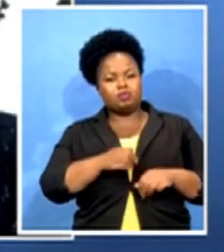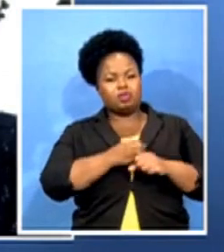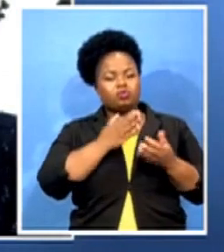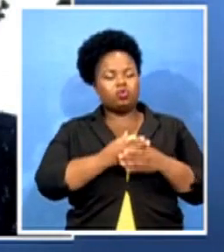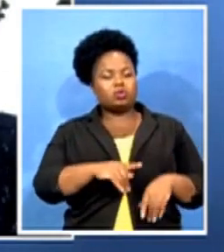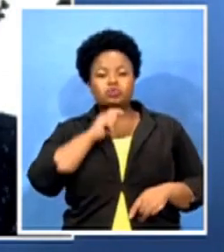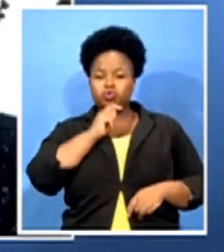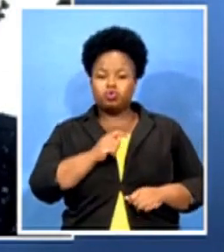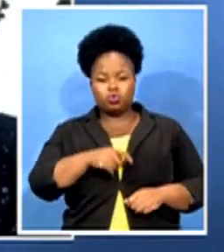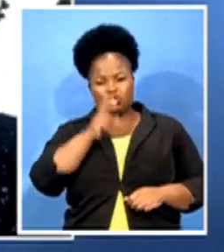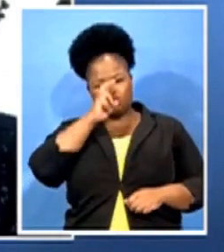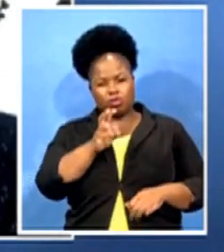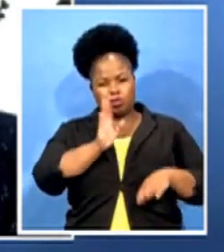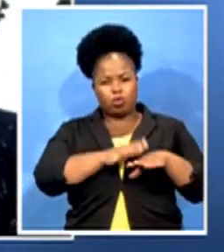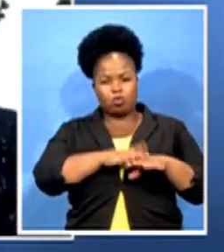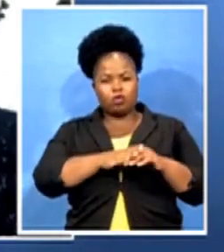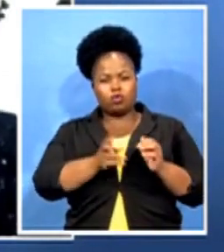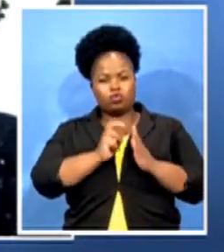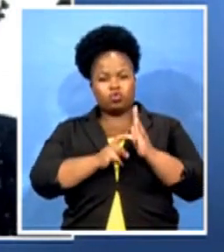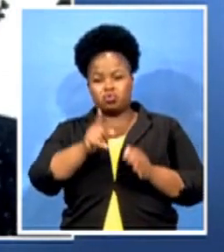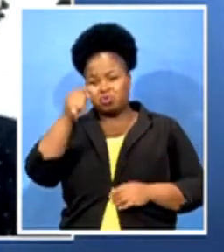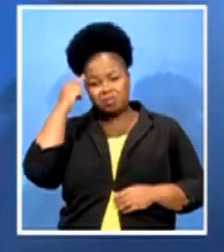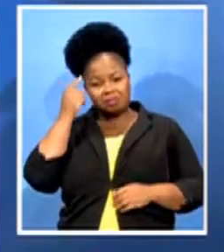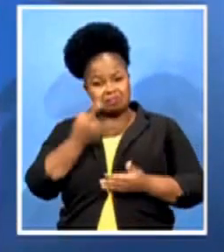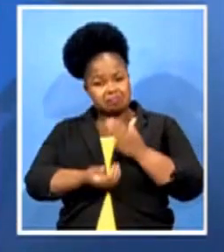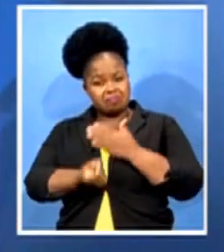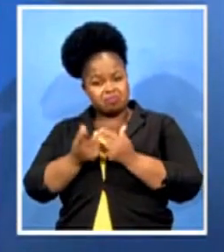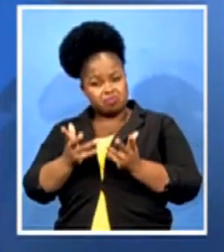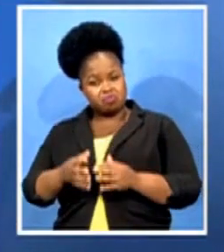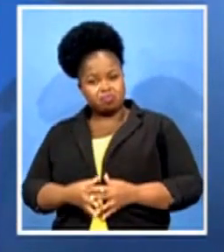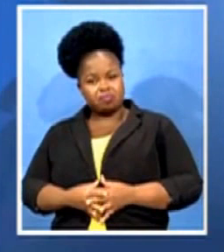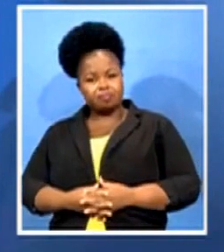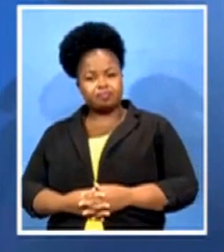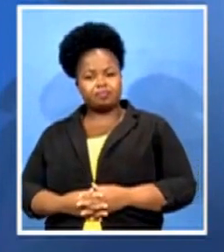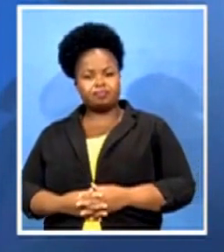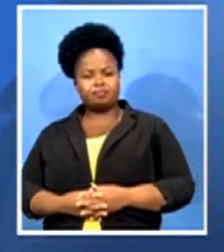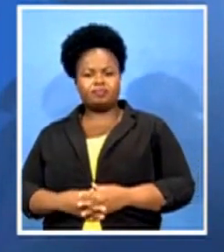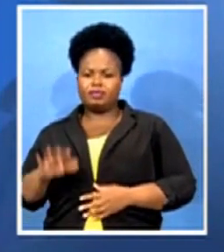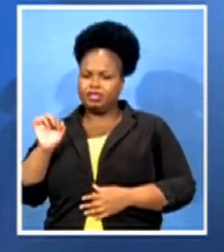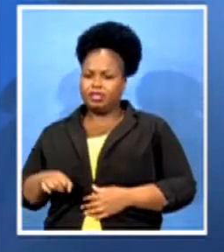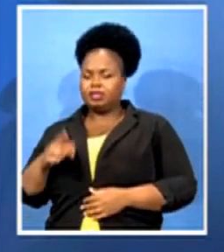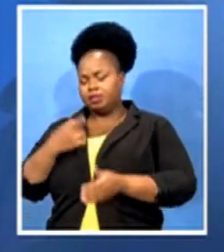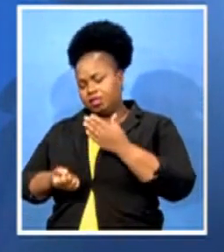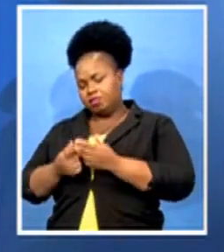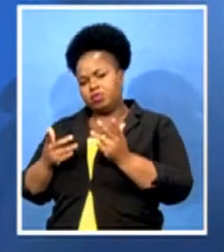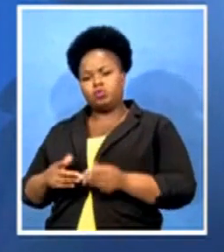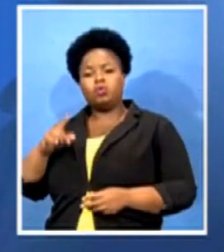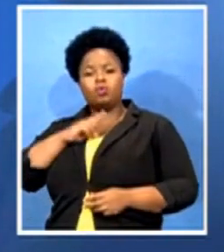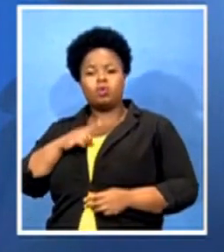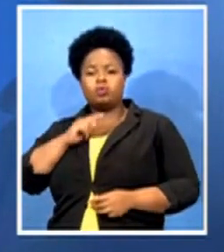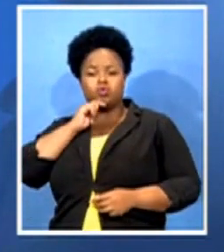think that that's the way to go? That is the way to go. Because really, unless there is accountability